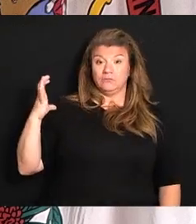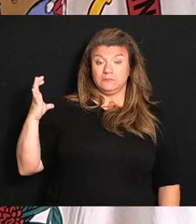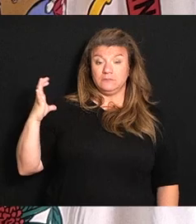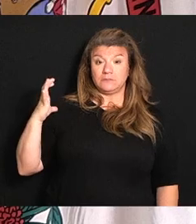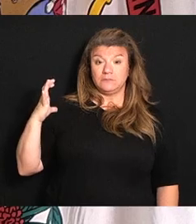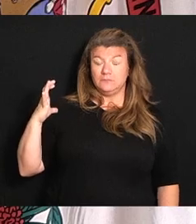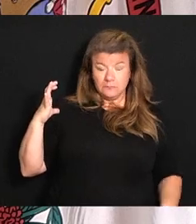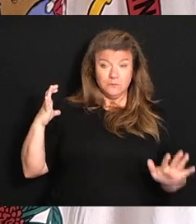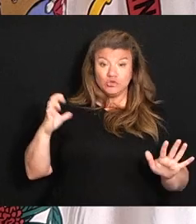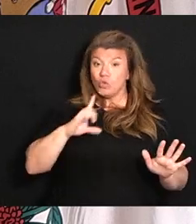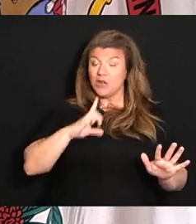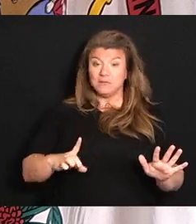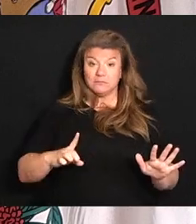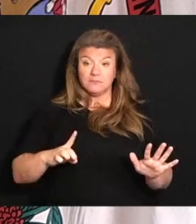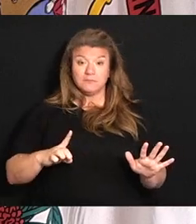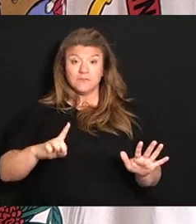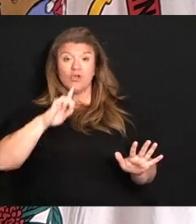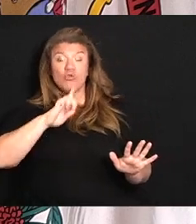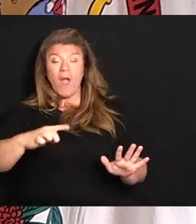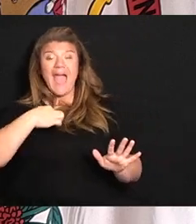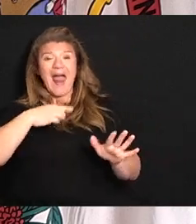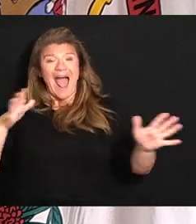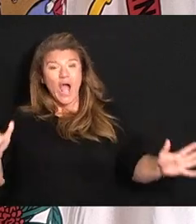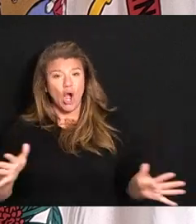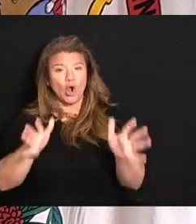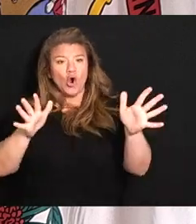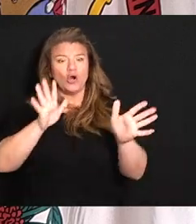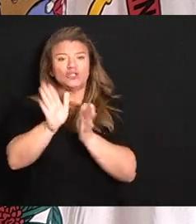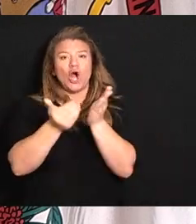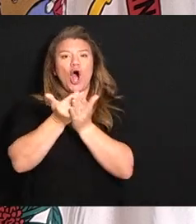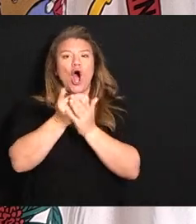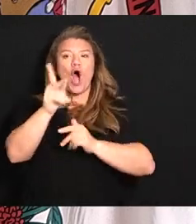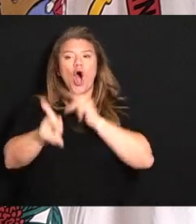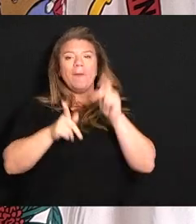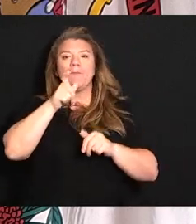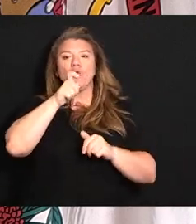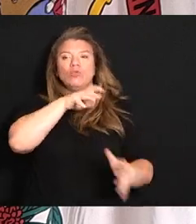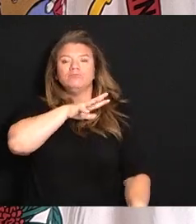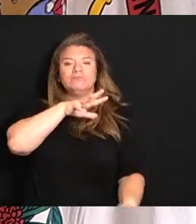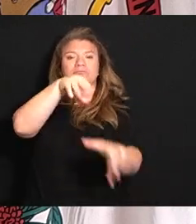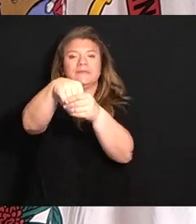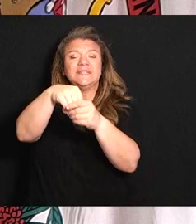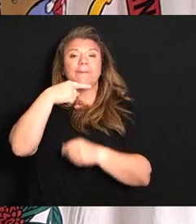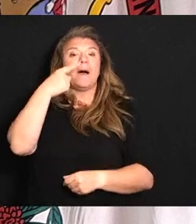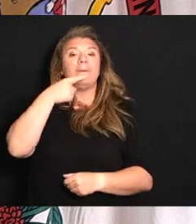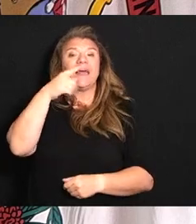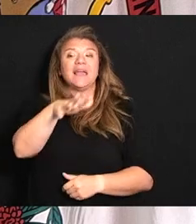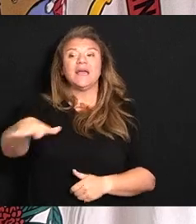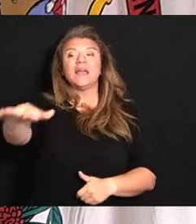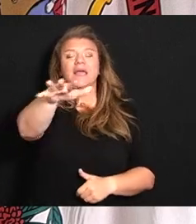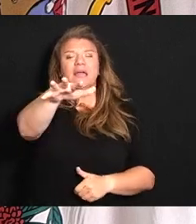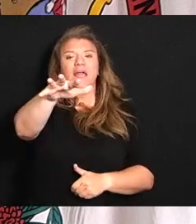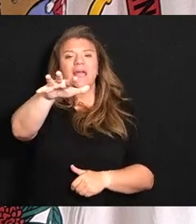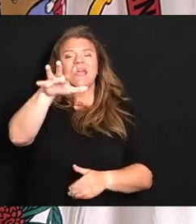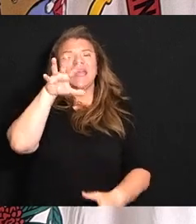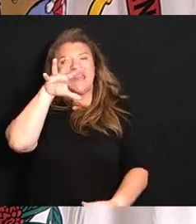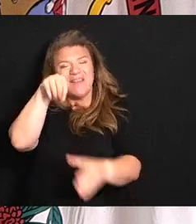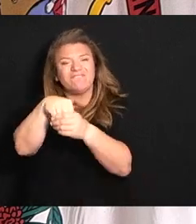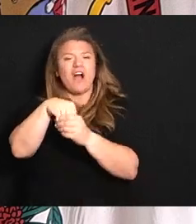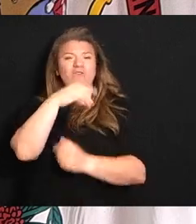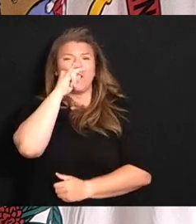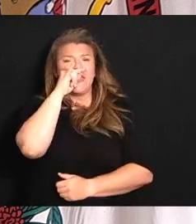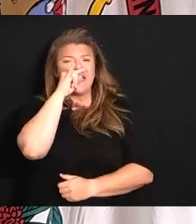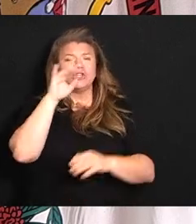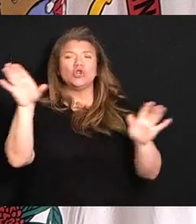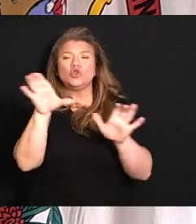really and truly and I urge all public officials to do something with kids. Some way step up and do